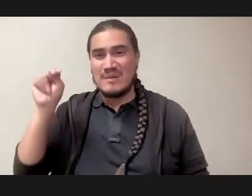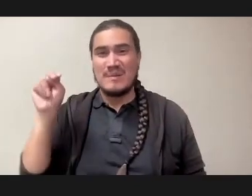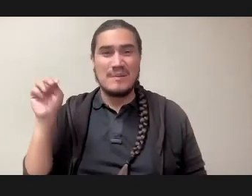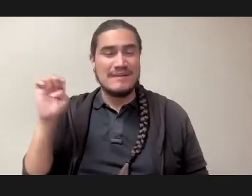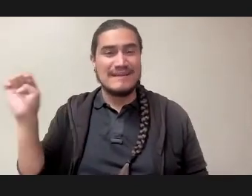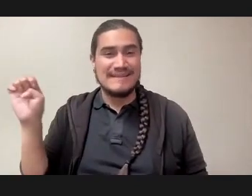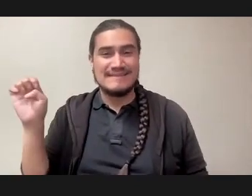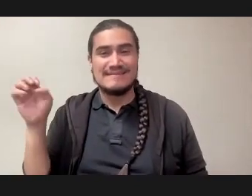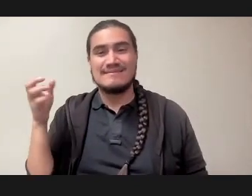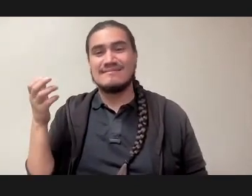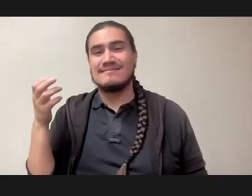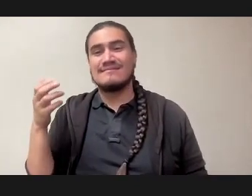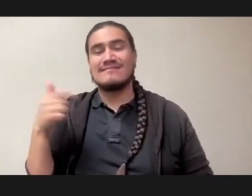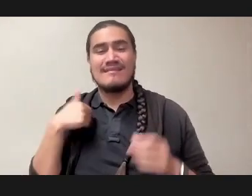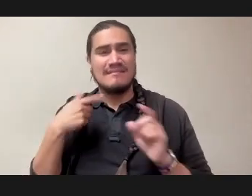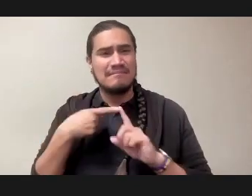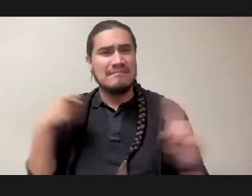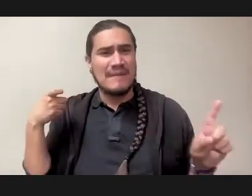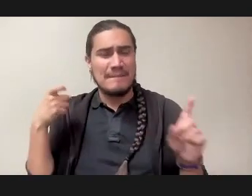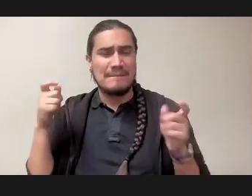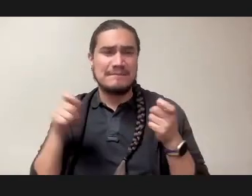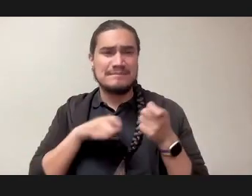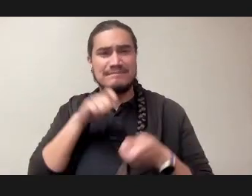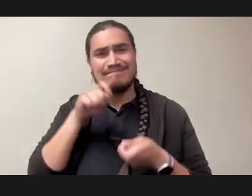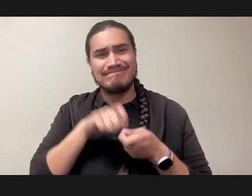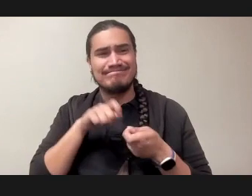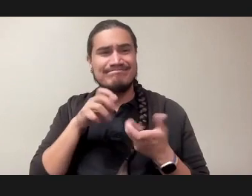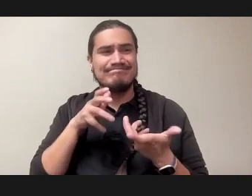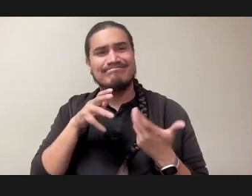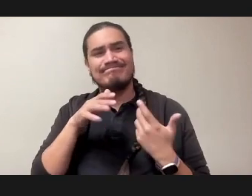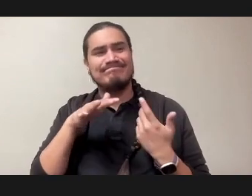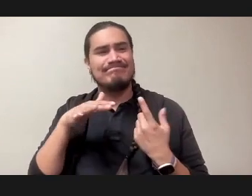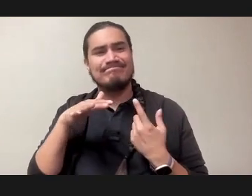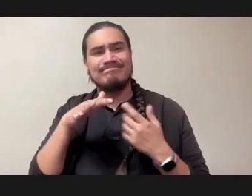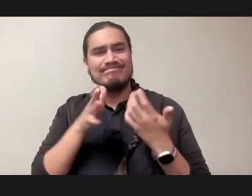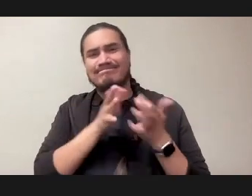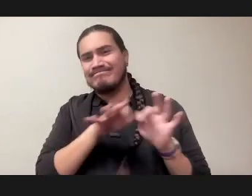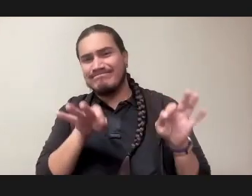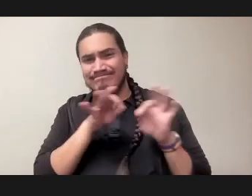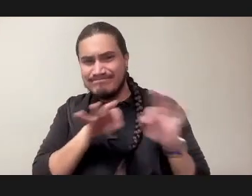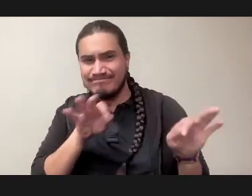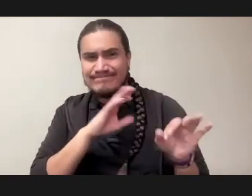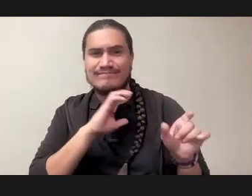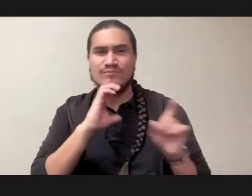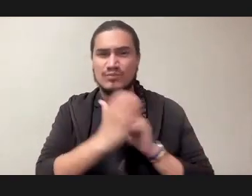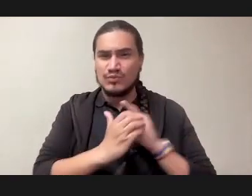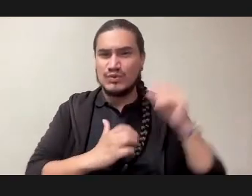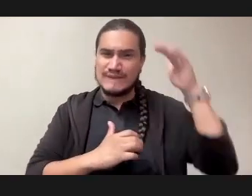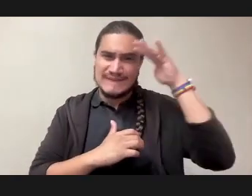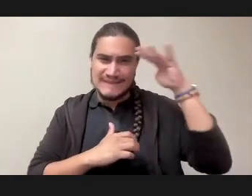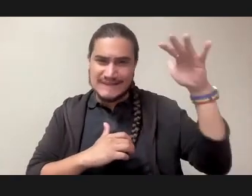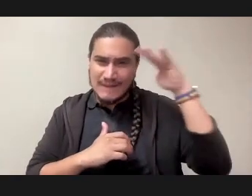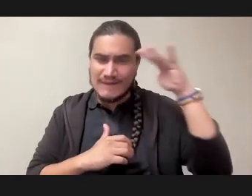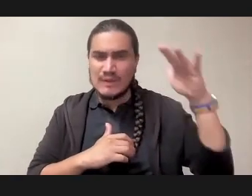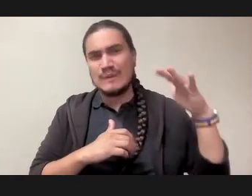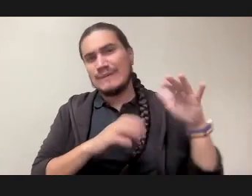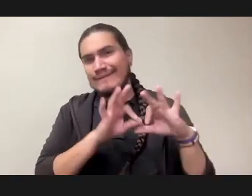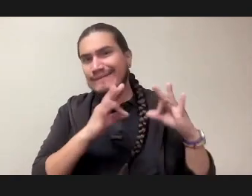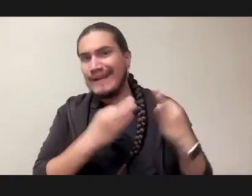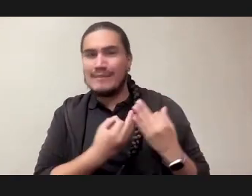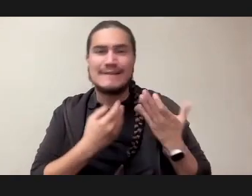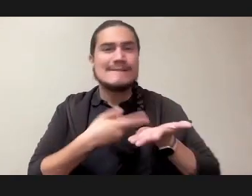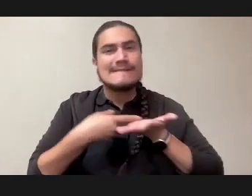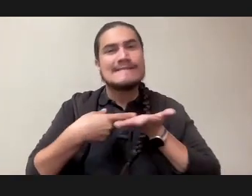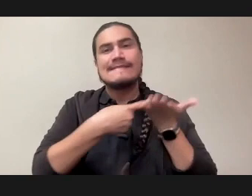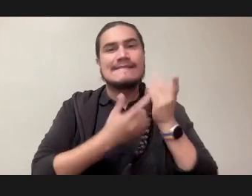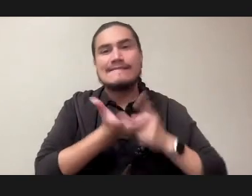And I come from a particular linguistic, cultural, philosophical family. So yeah, so